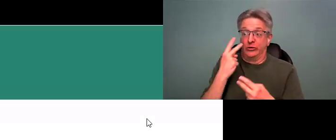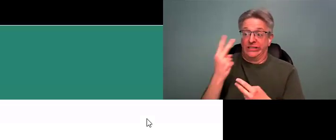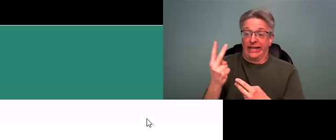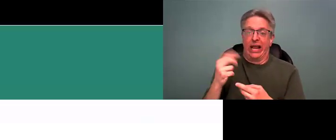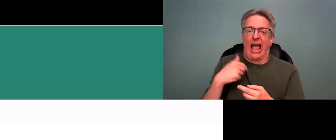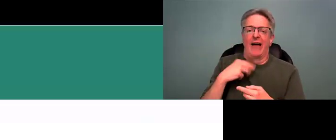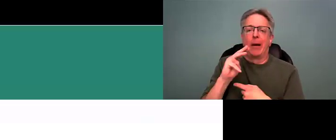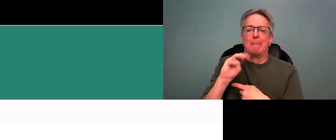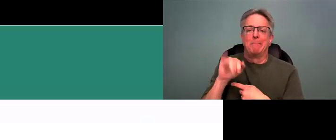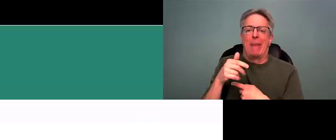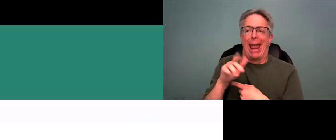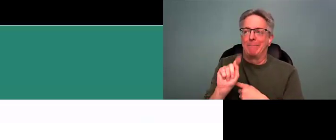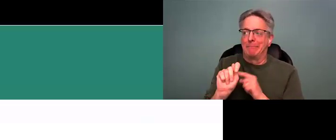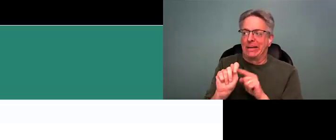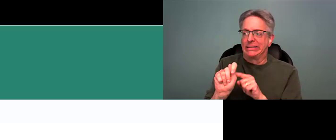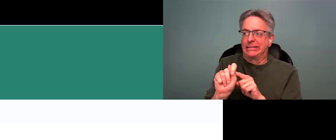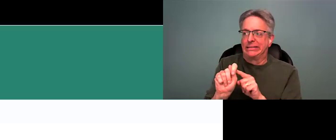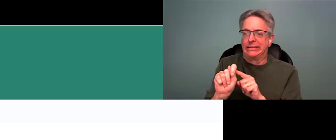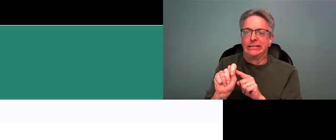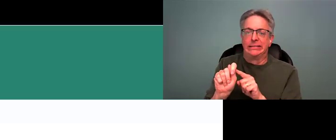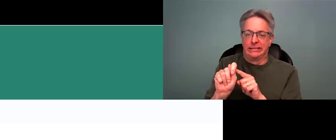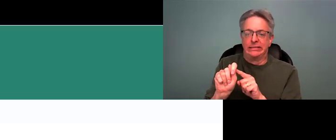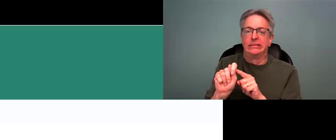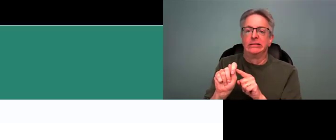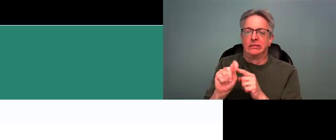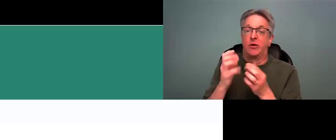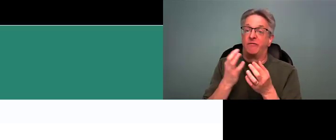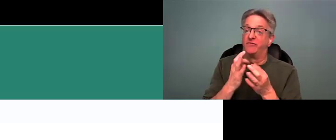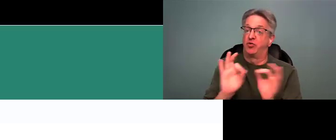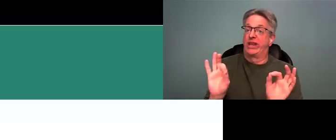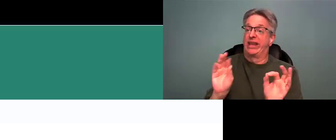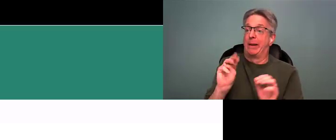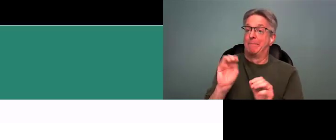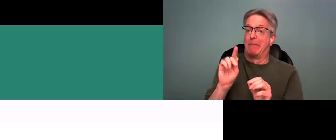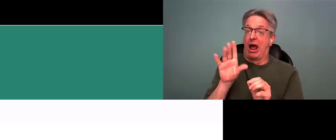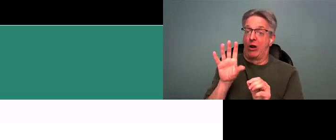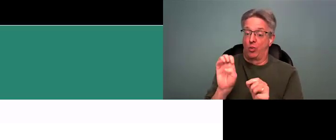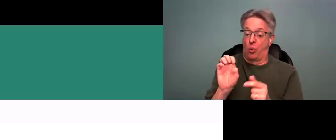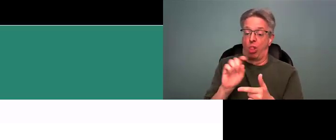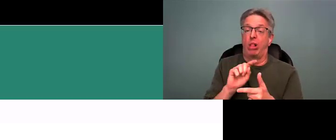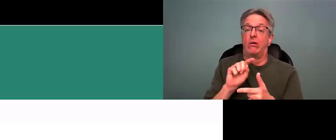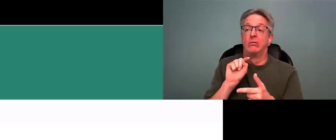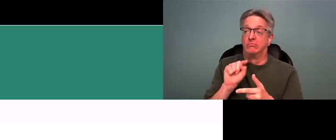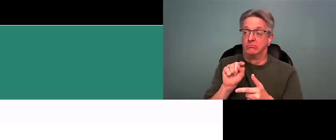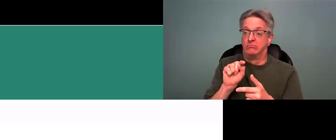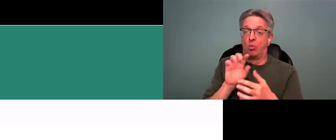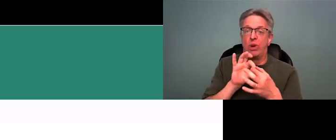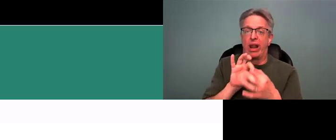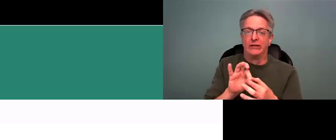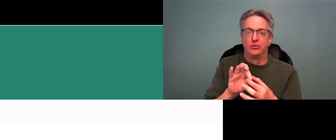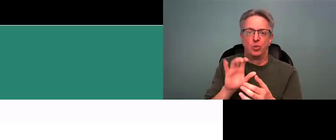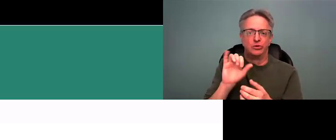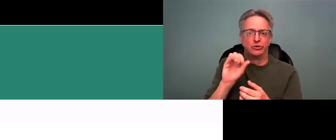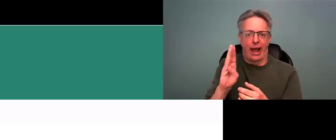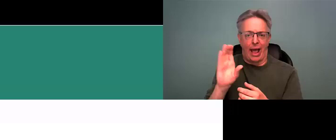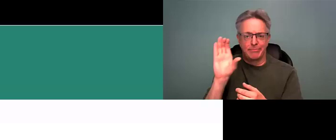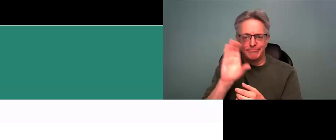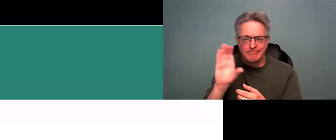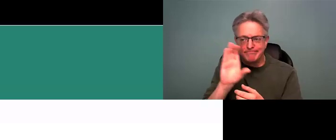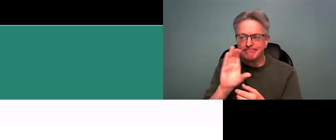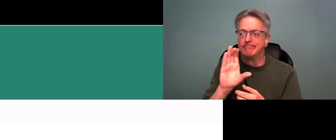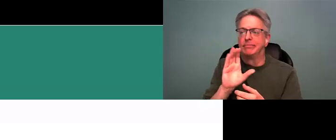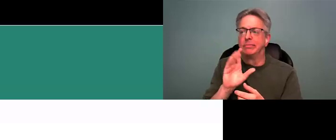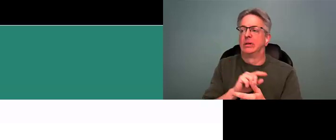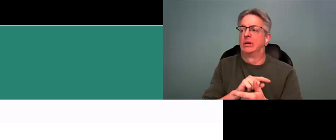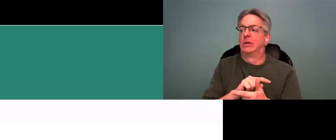Okay. So what you're seeing right here is you have MapIt. Uh, it is a free module there